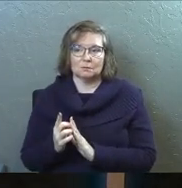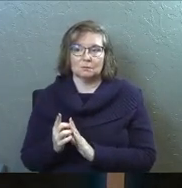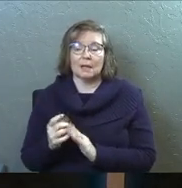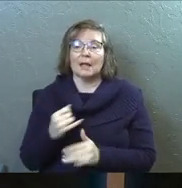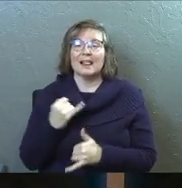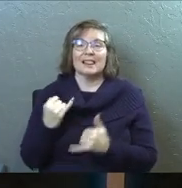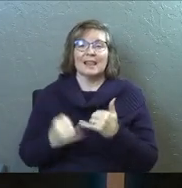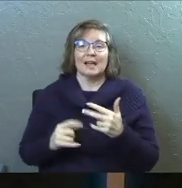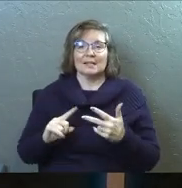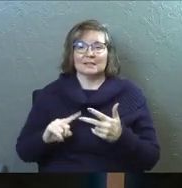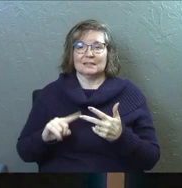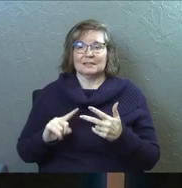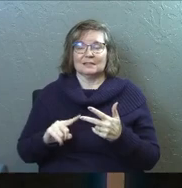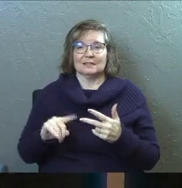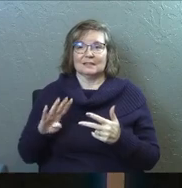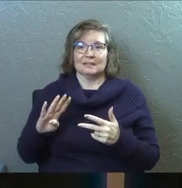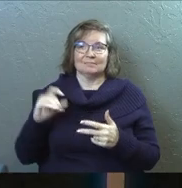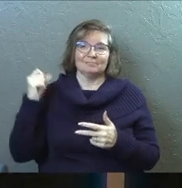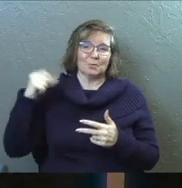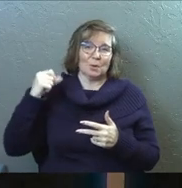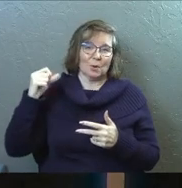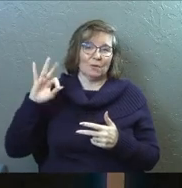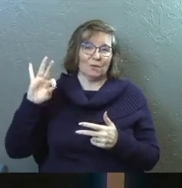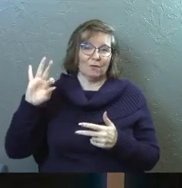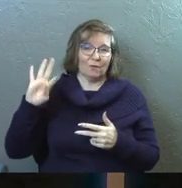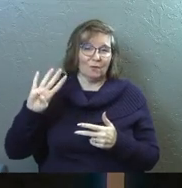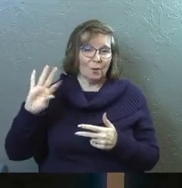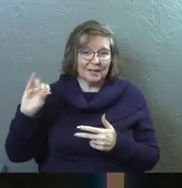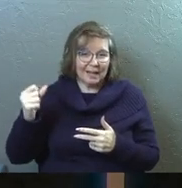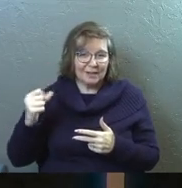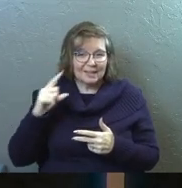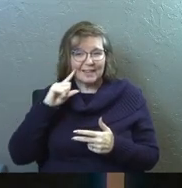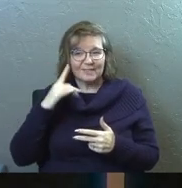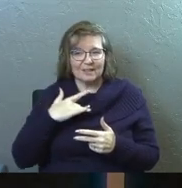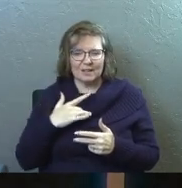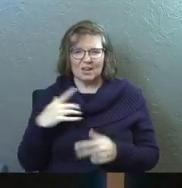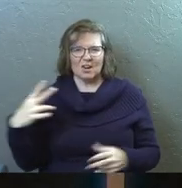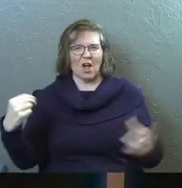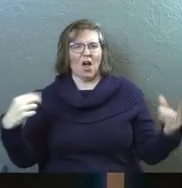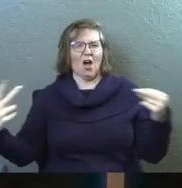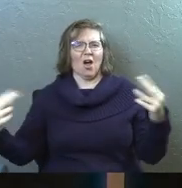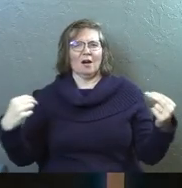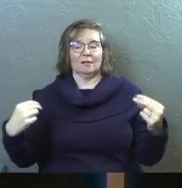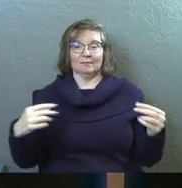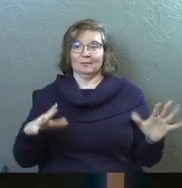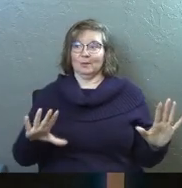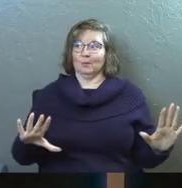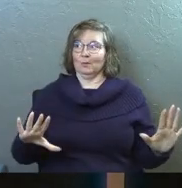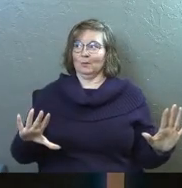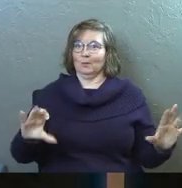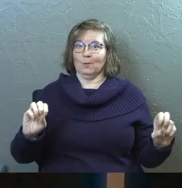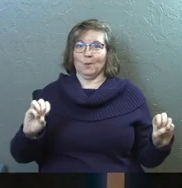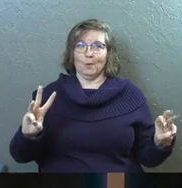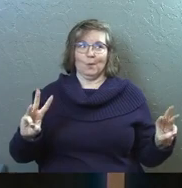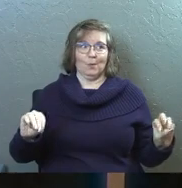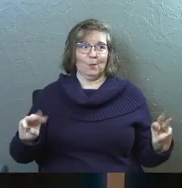And the last thing, I think, is just go 49ers. I think that feels like the right thing to say. I don't... Whoa.